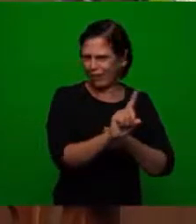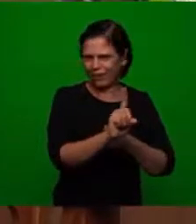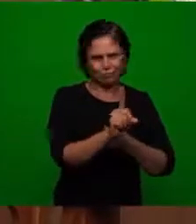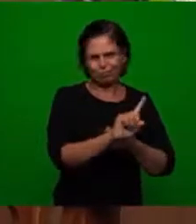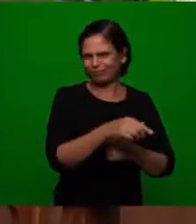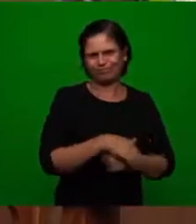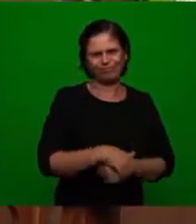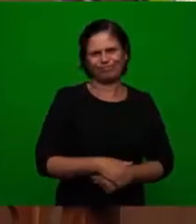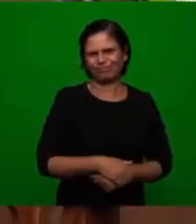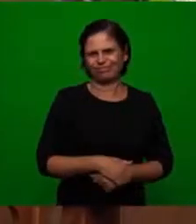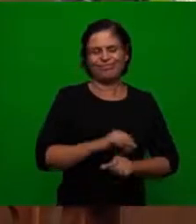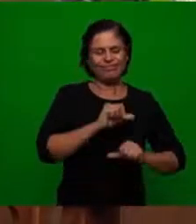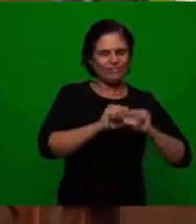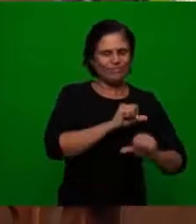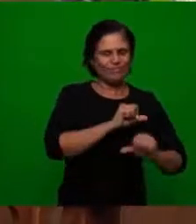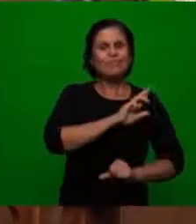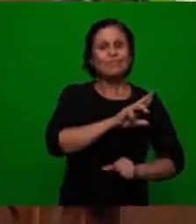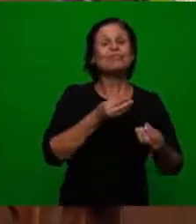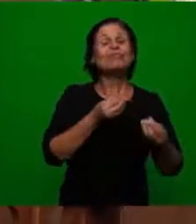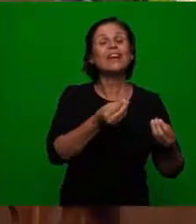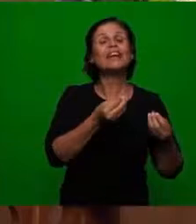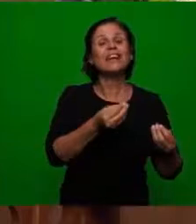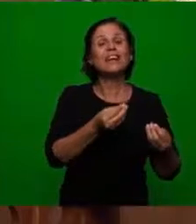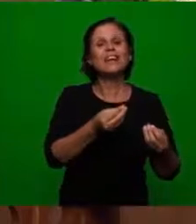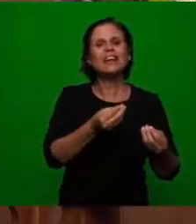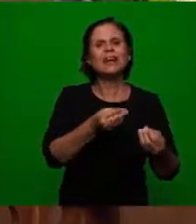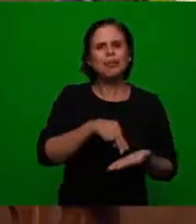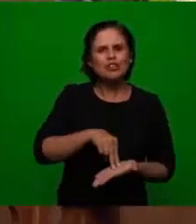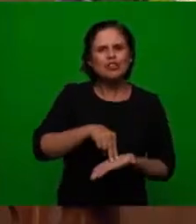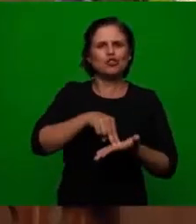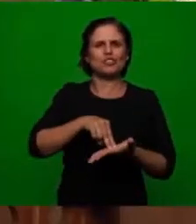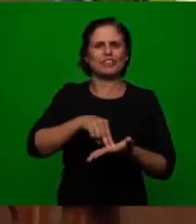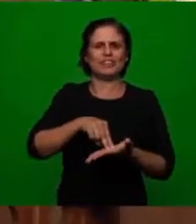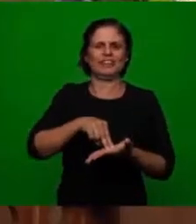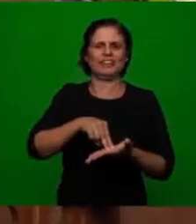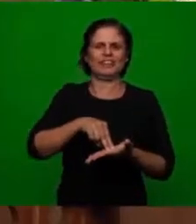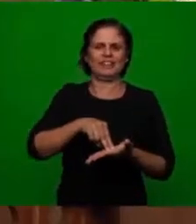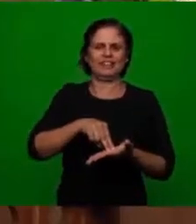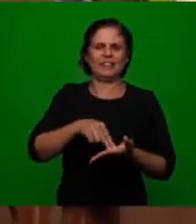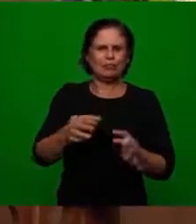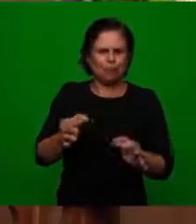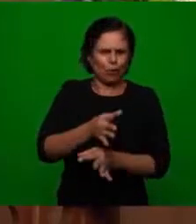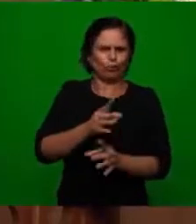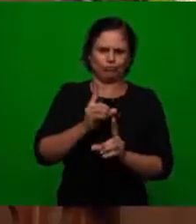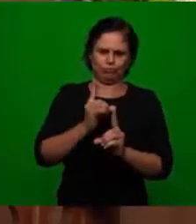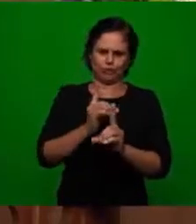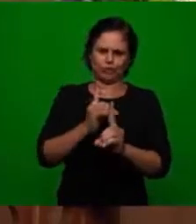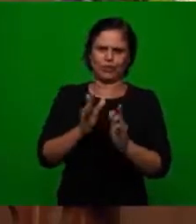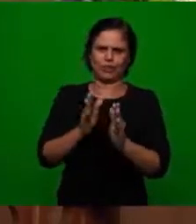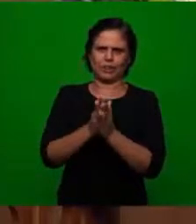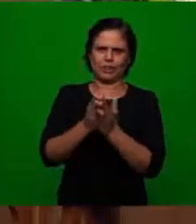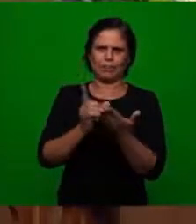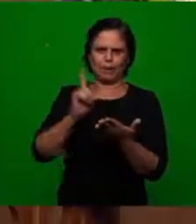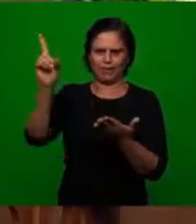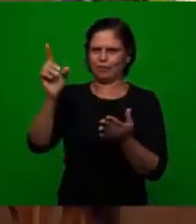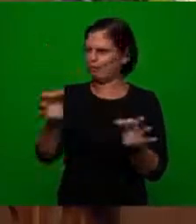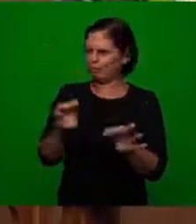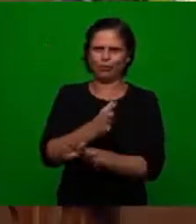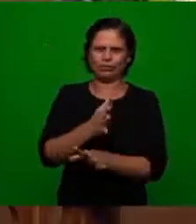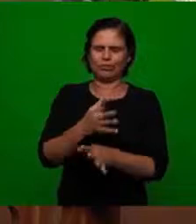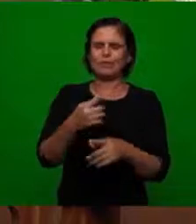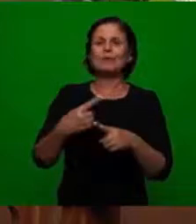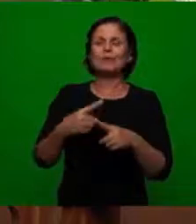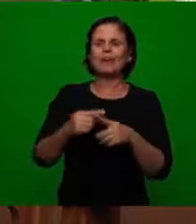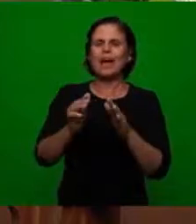and to free Christians from it no it was to support and to consolidate the word and the